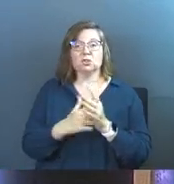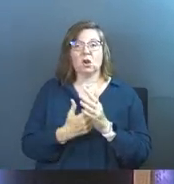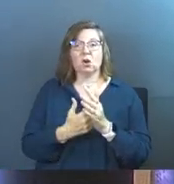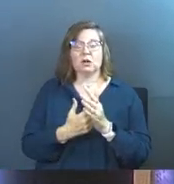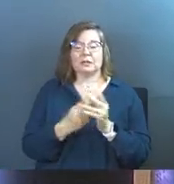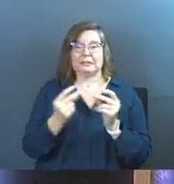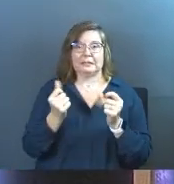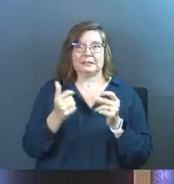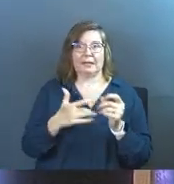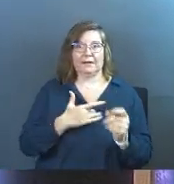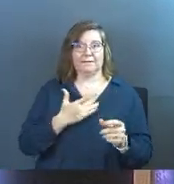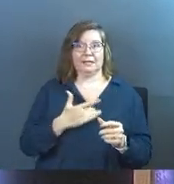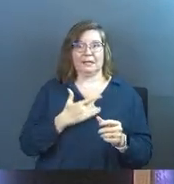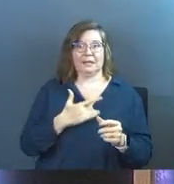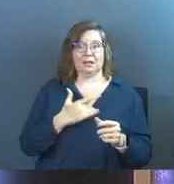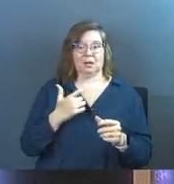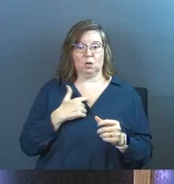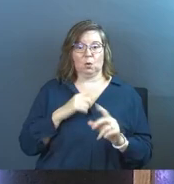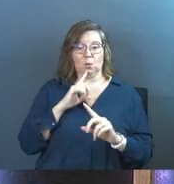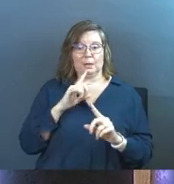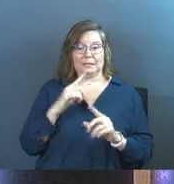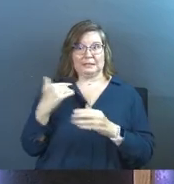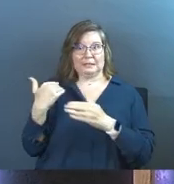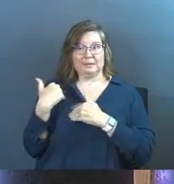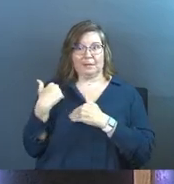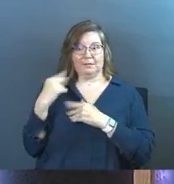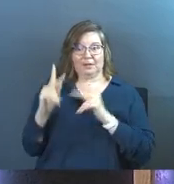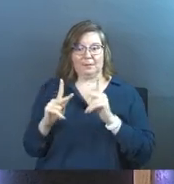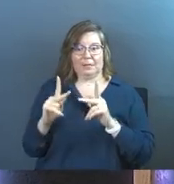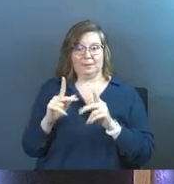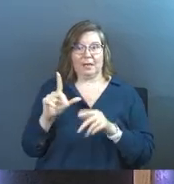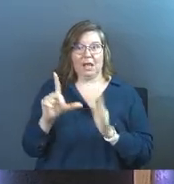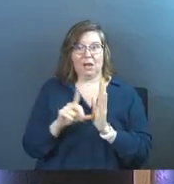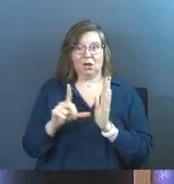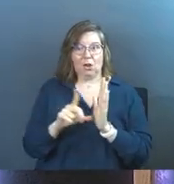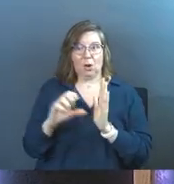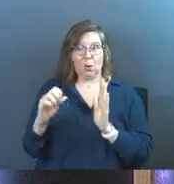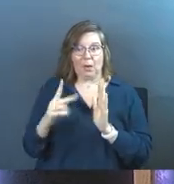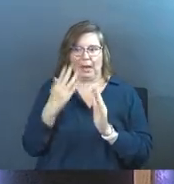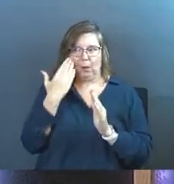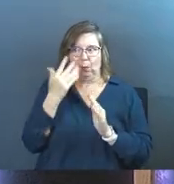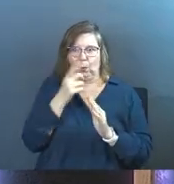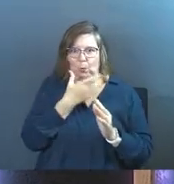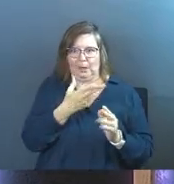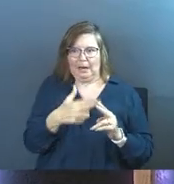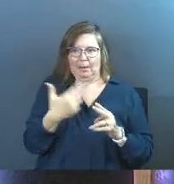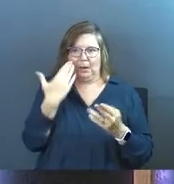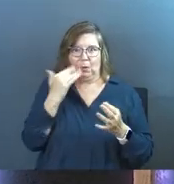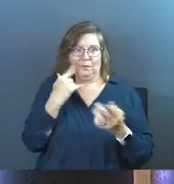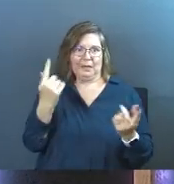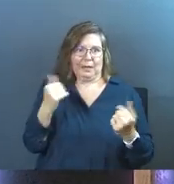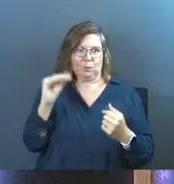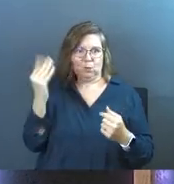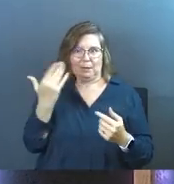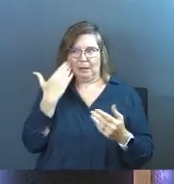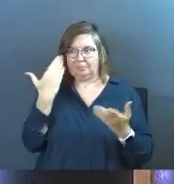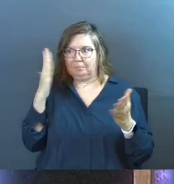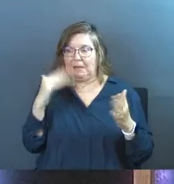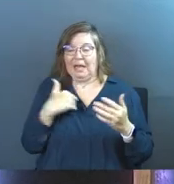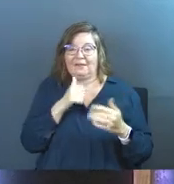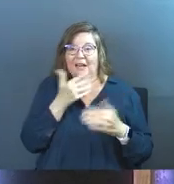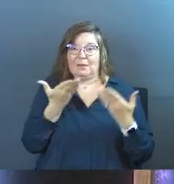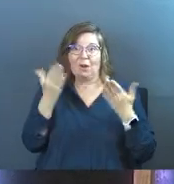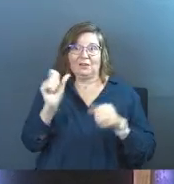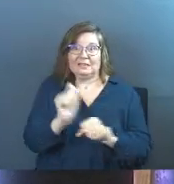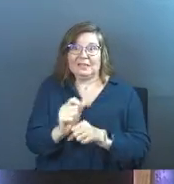I start instantly feeling responsible for these people in Lawton, Oklahoma. I don't know. I don't know their names. I don't know if they're going to come to Grace Fellowship. I